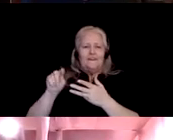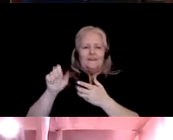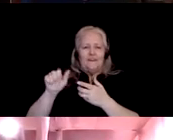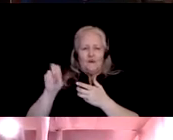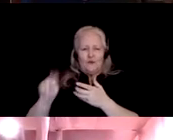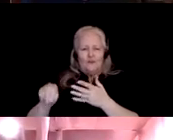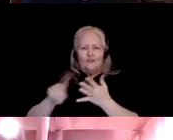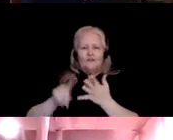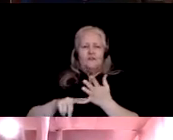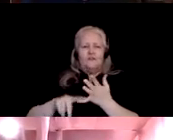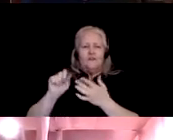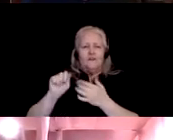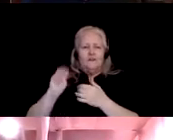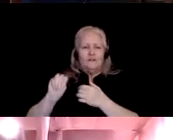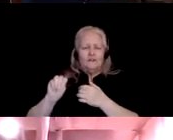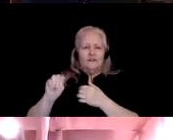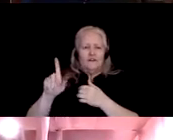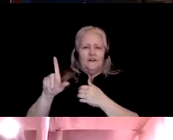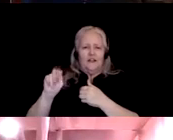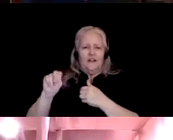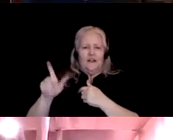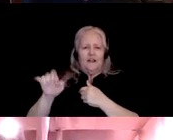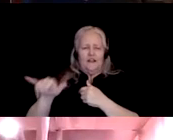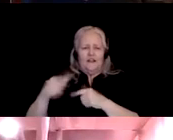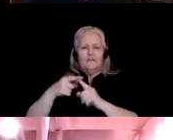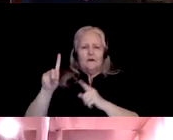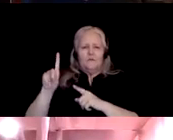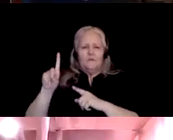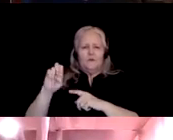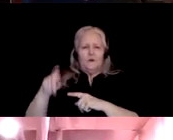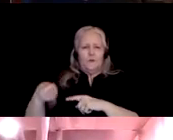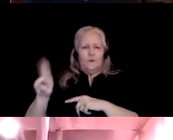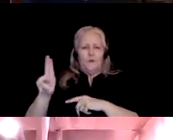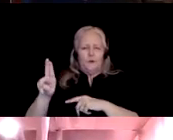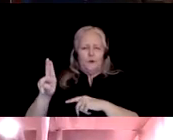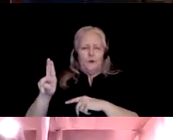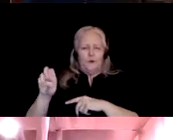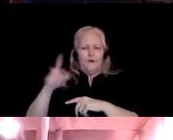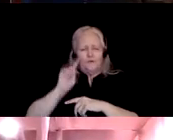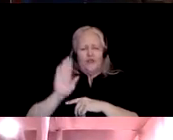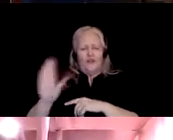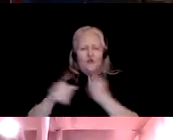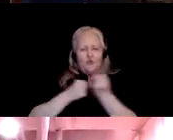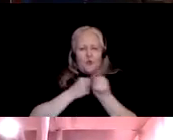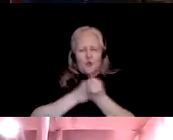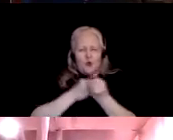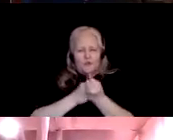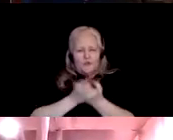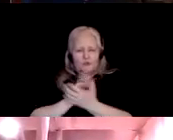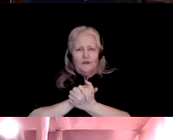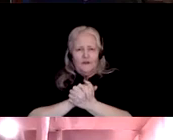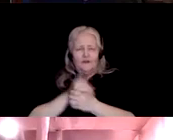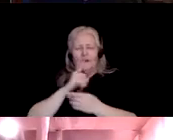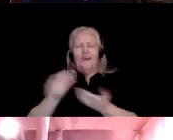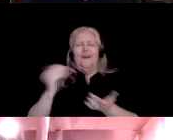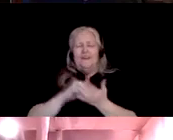Mr. Samkiripo Teran Langne of Deephu for their support. My heartfelt gratitude